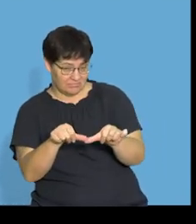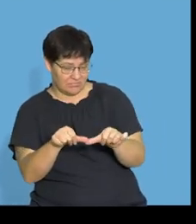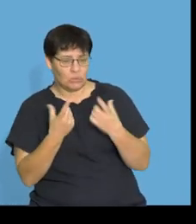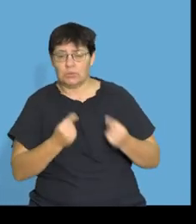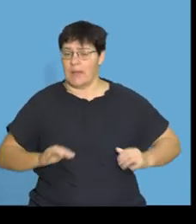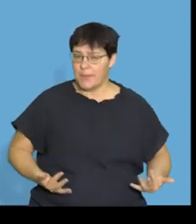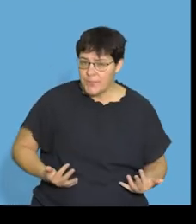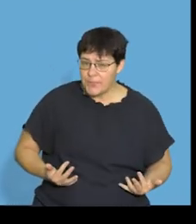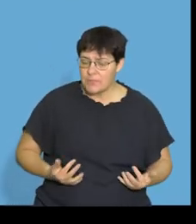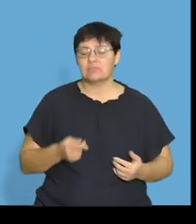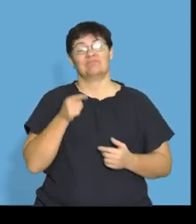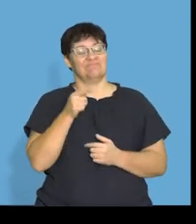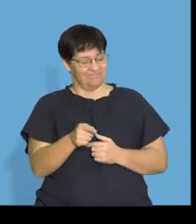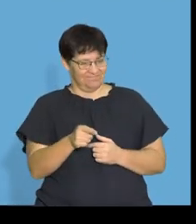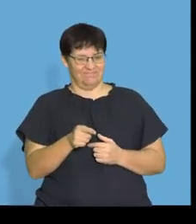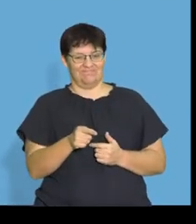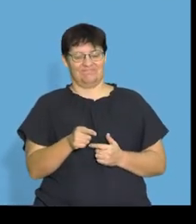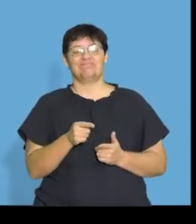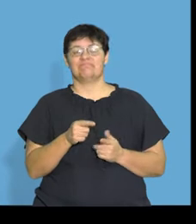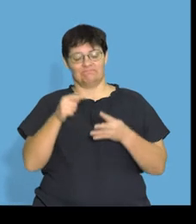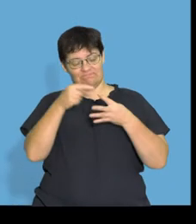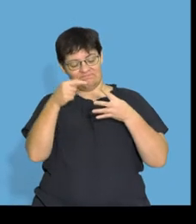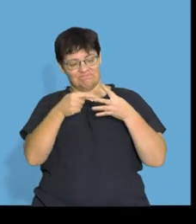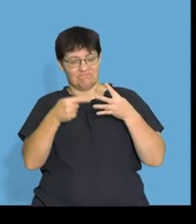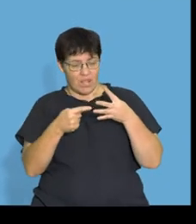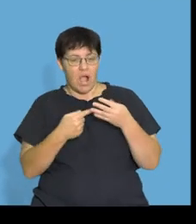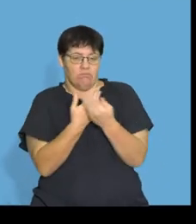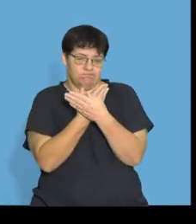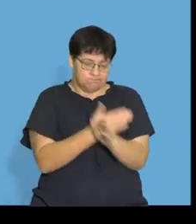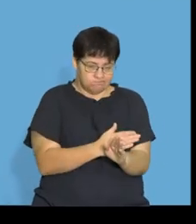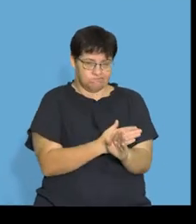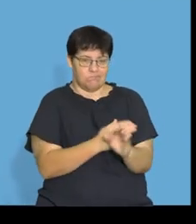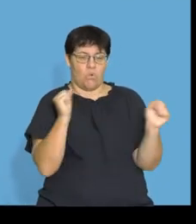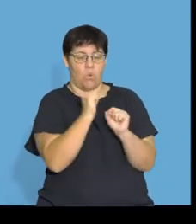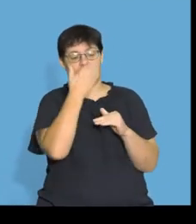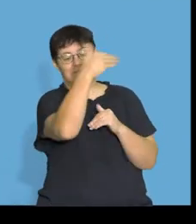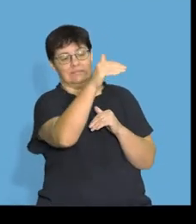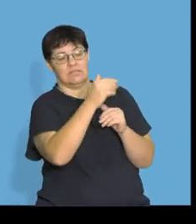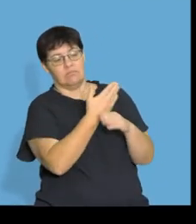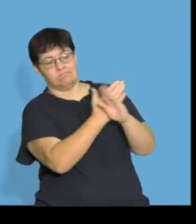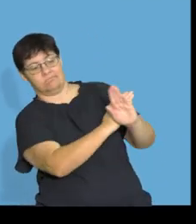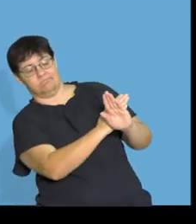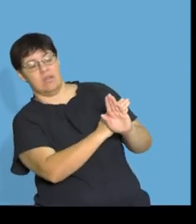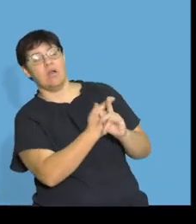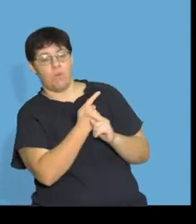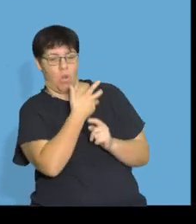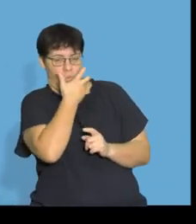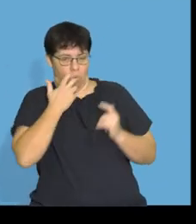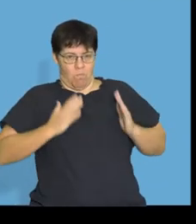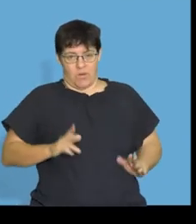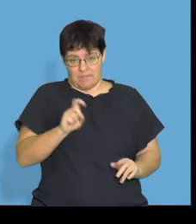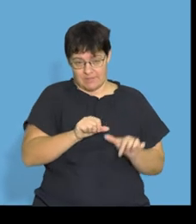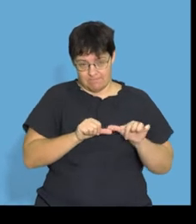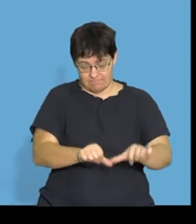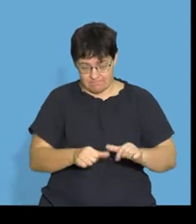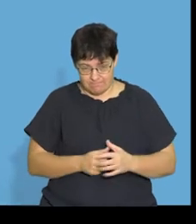How do we do that? We need to make sure that we have all these possible means of keeping our body warm.